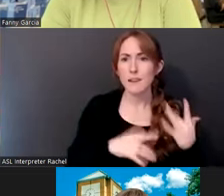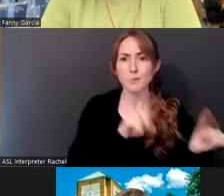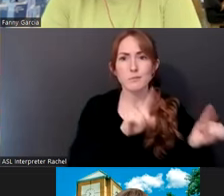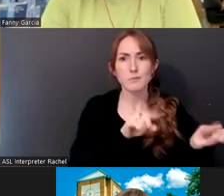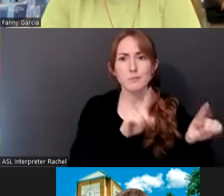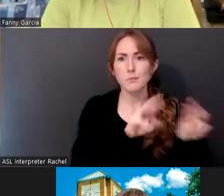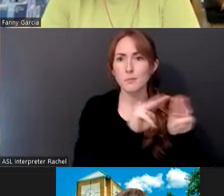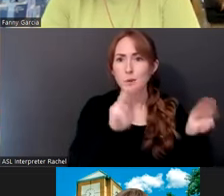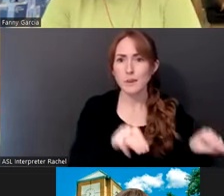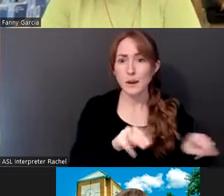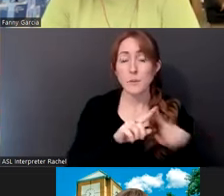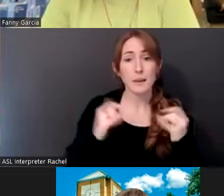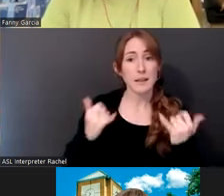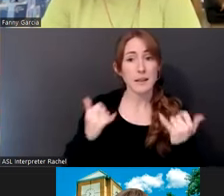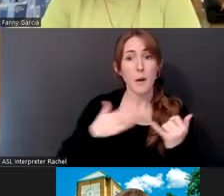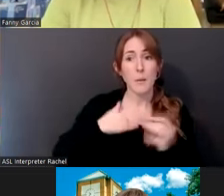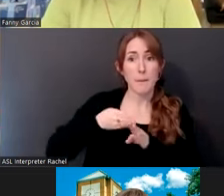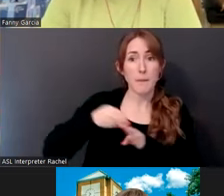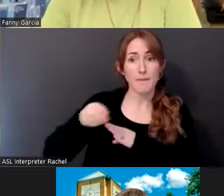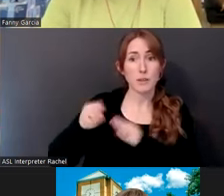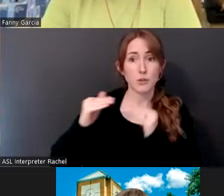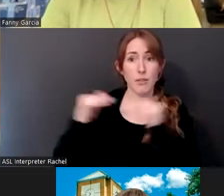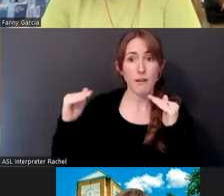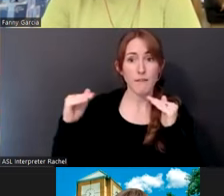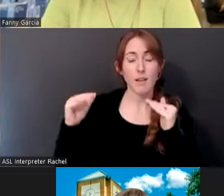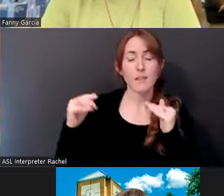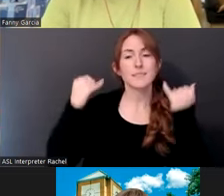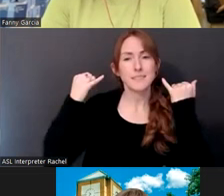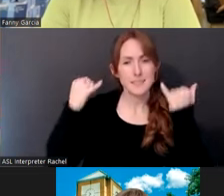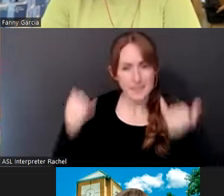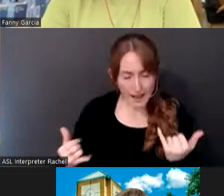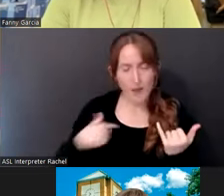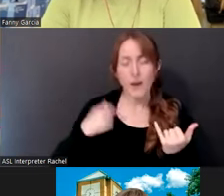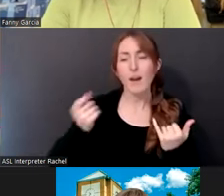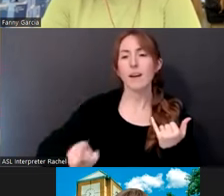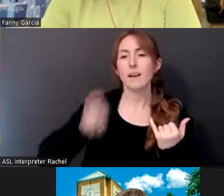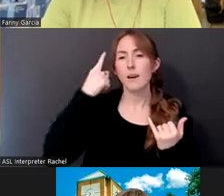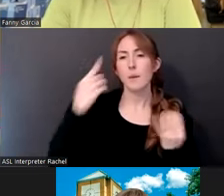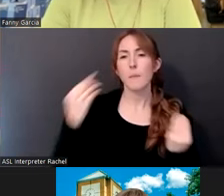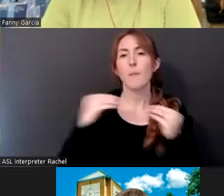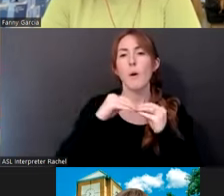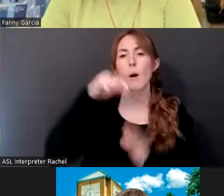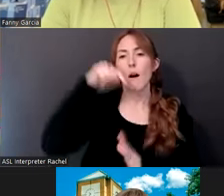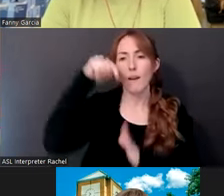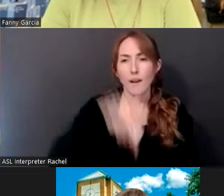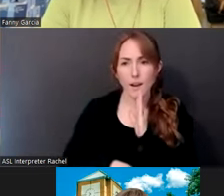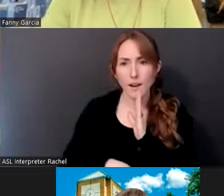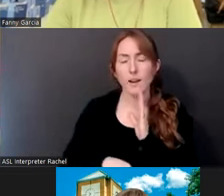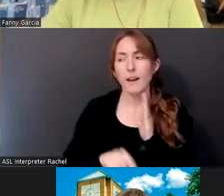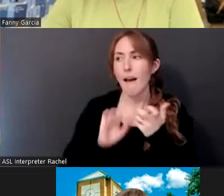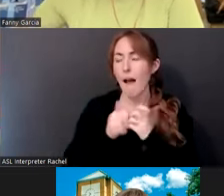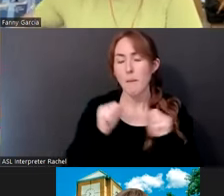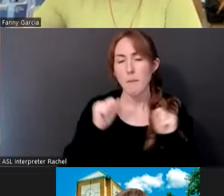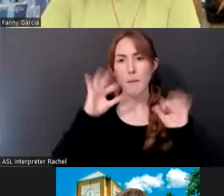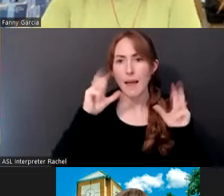now on a professional level, I am also understanding the depth and the reach of these projects and these programs.